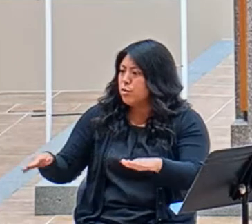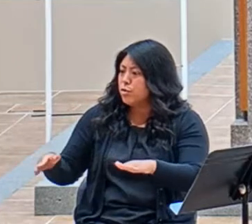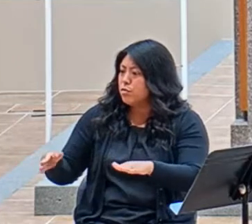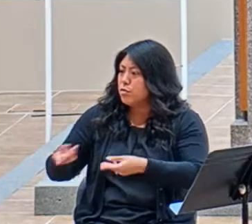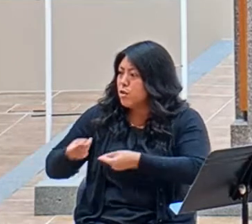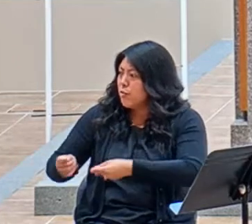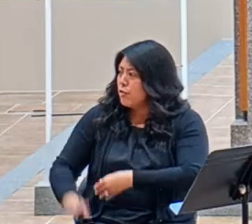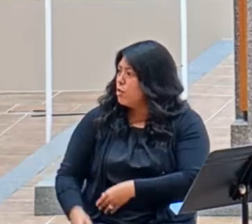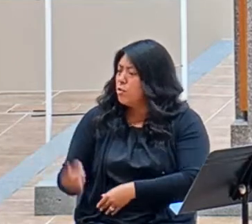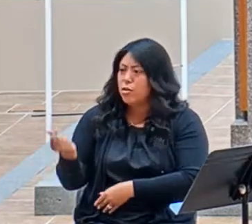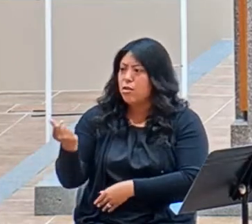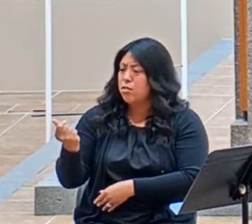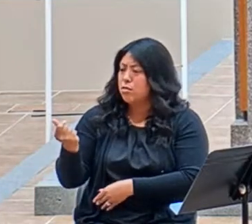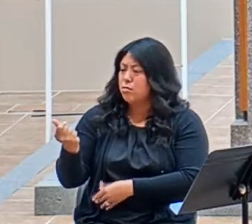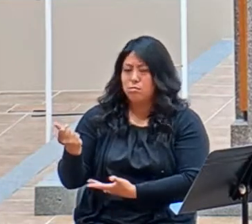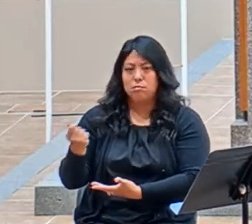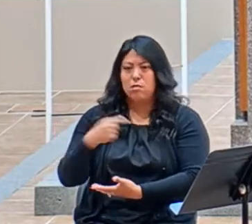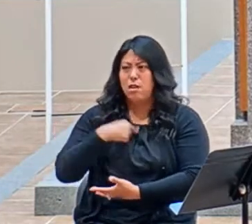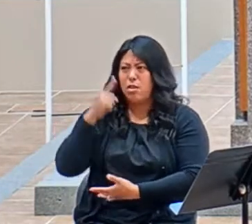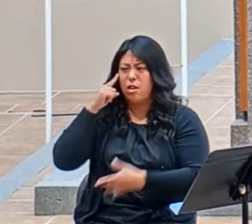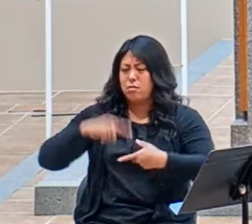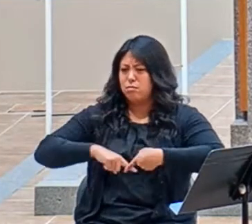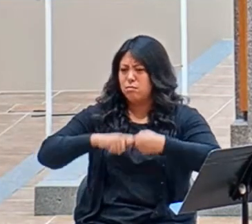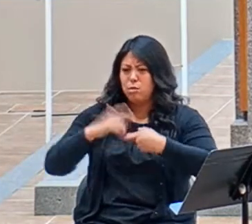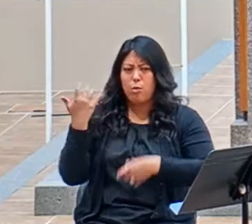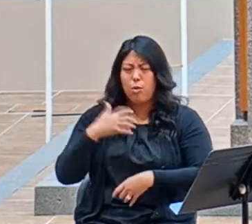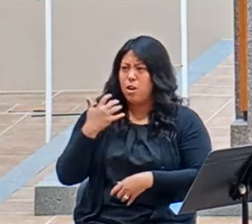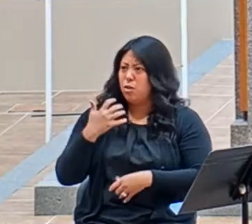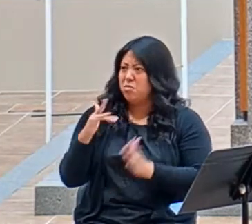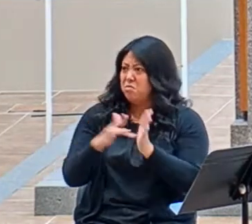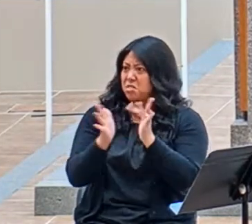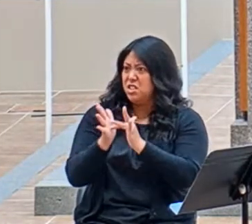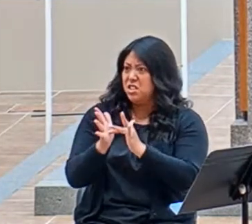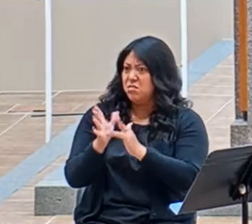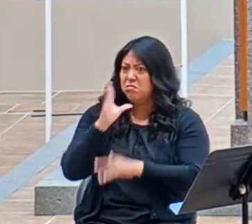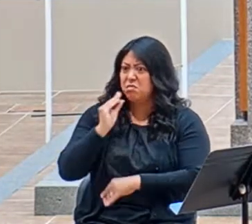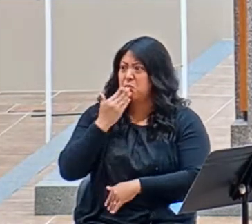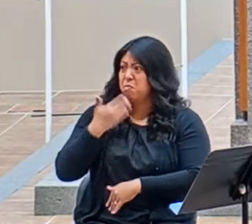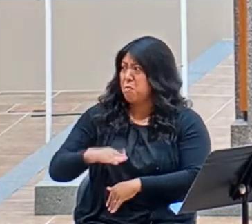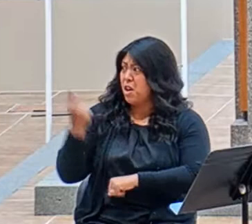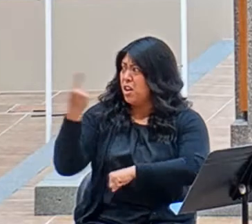it to the dogs. And I was like, Wow. Jesus is having a bad day.